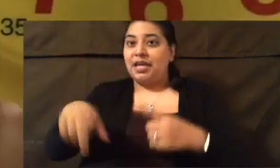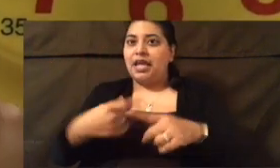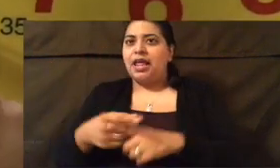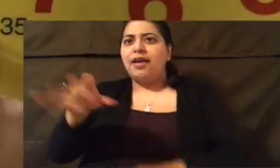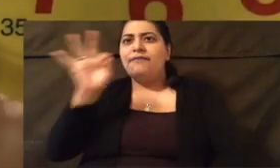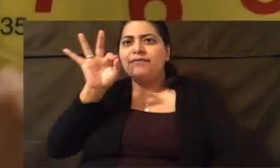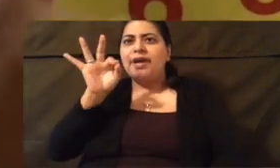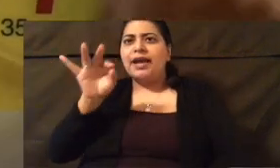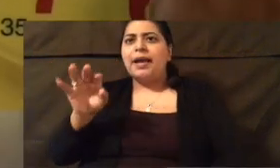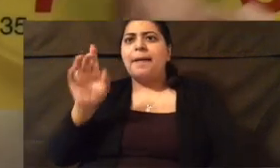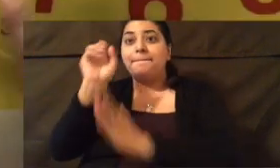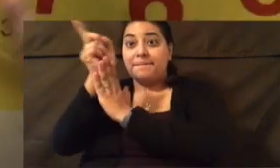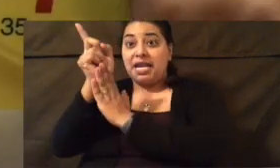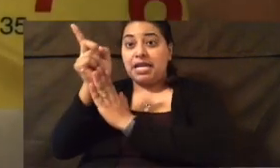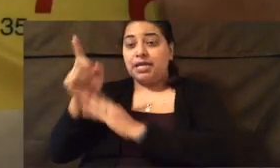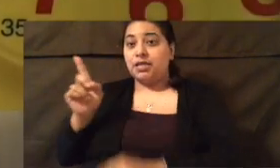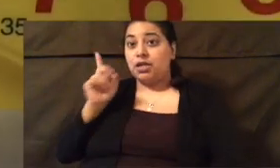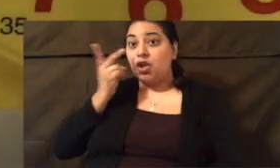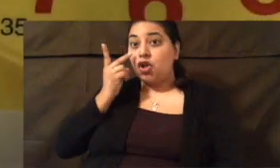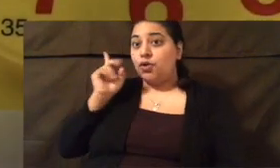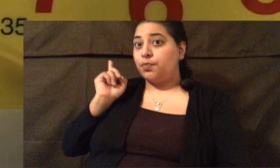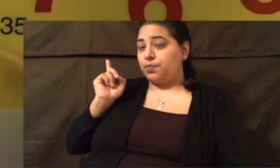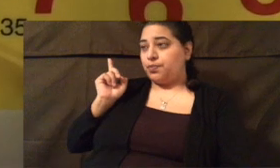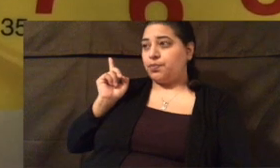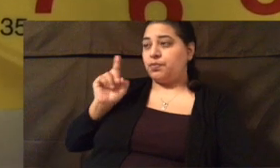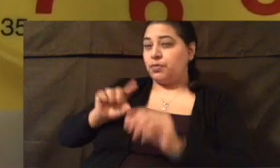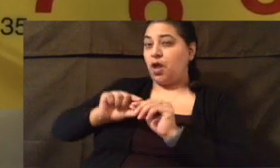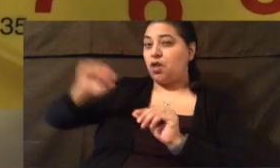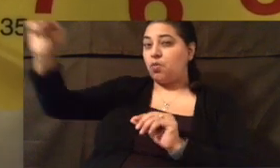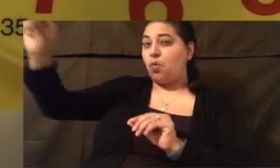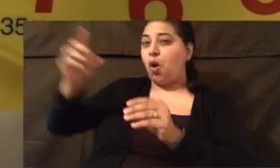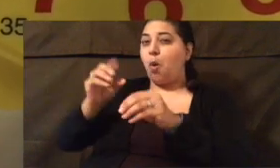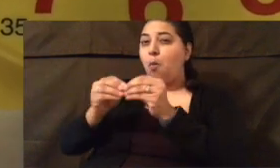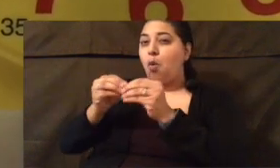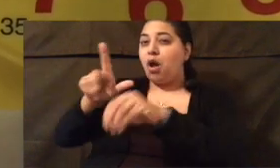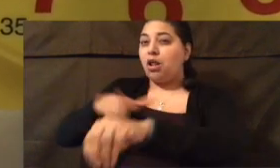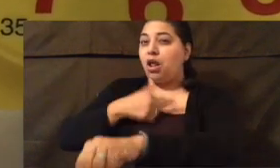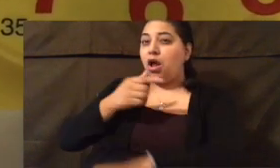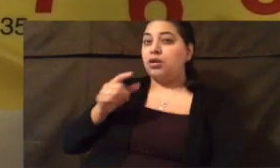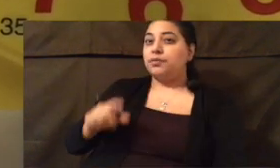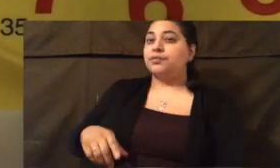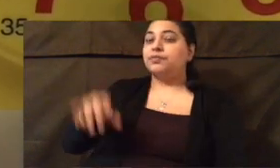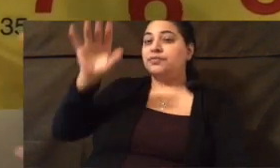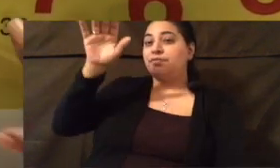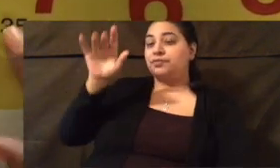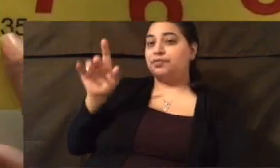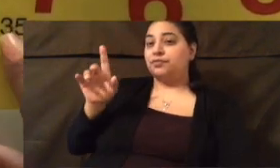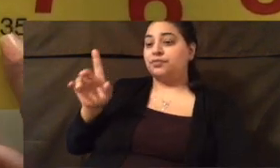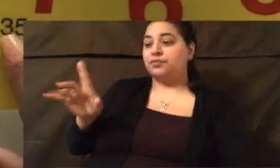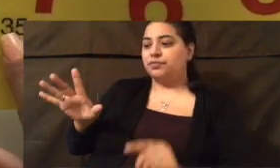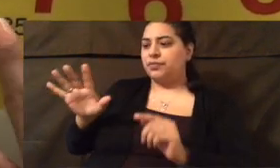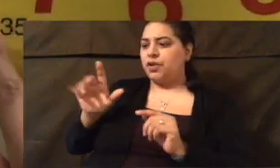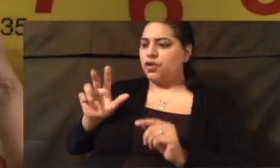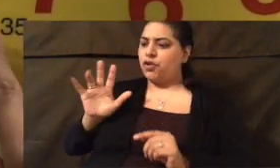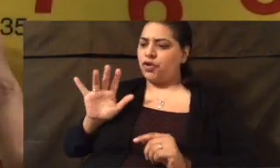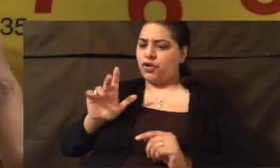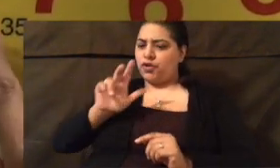'clock, and then we're going to find our minute hand. So we've got 5, 10, 15, 20, 25, 30, 35,